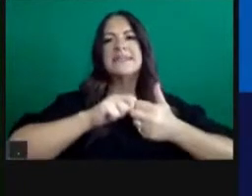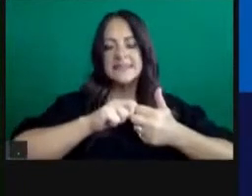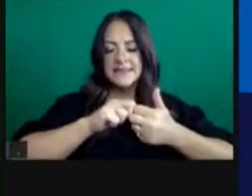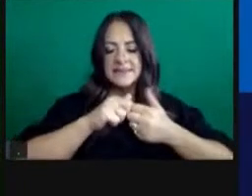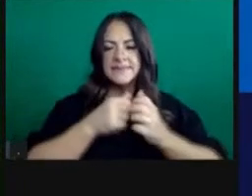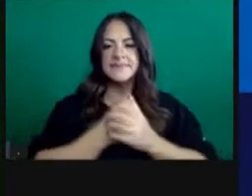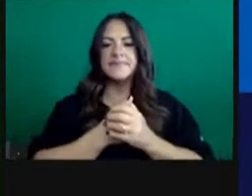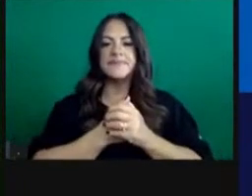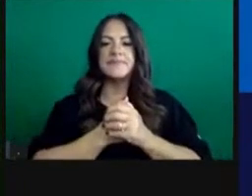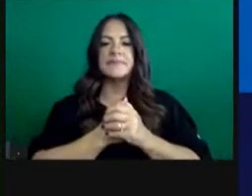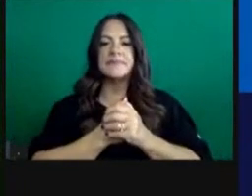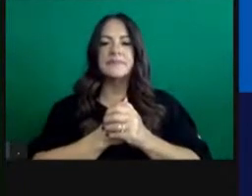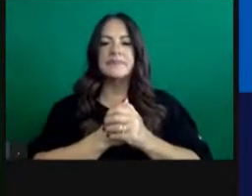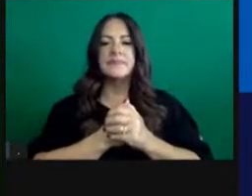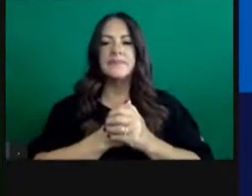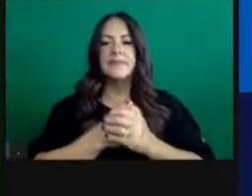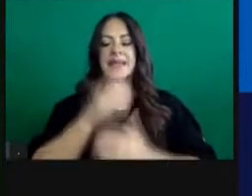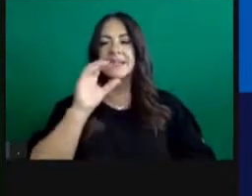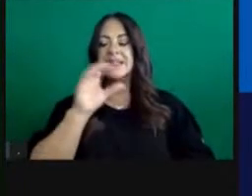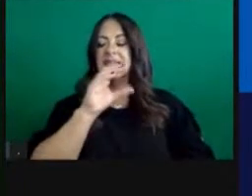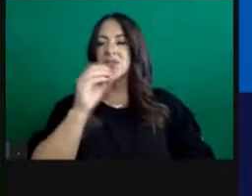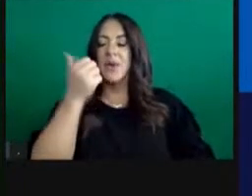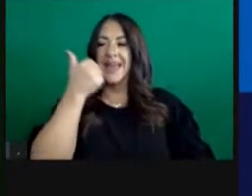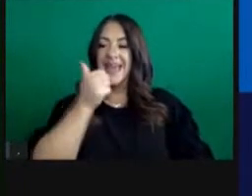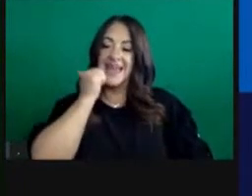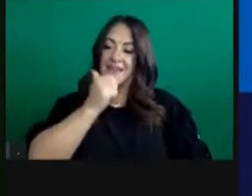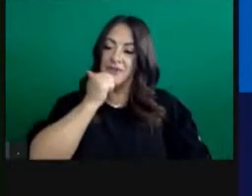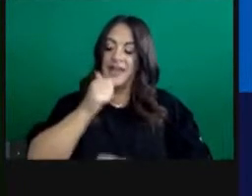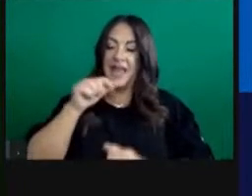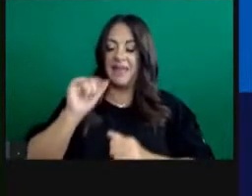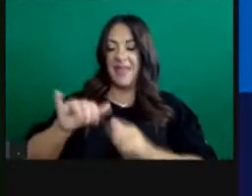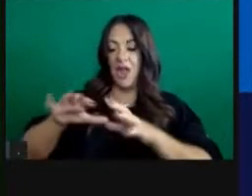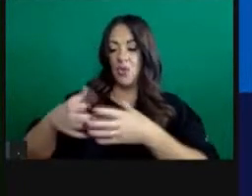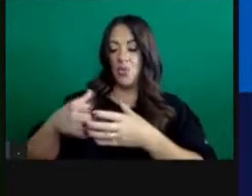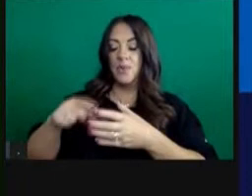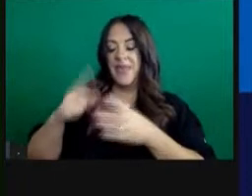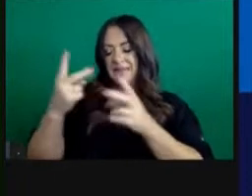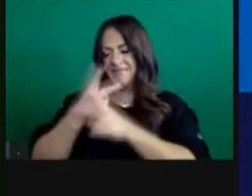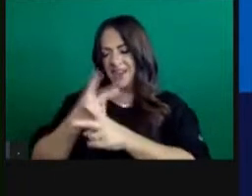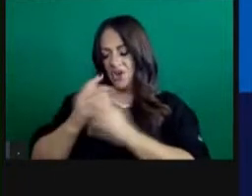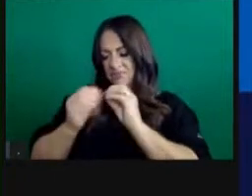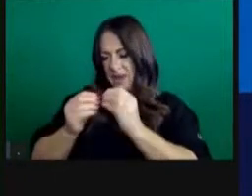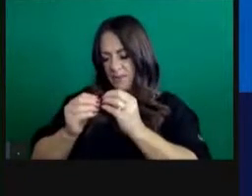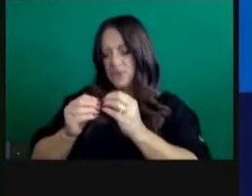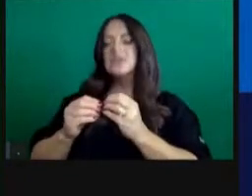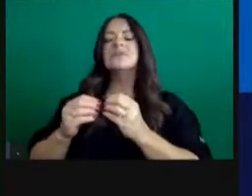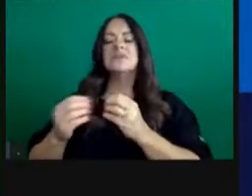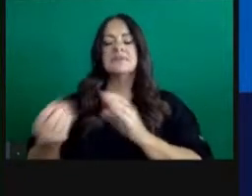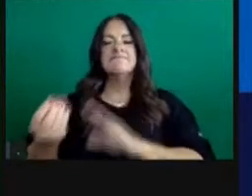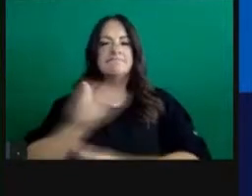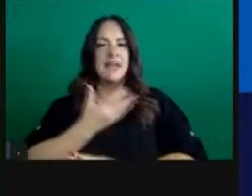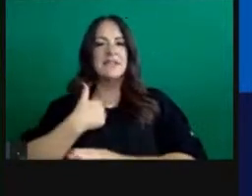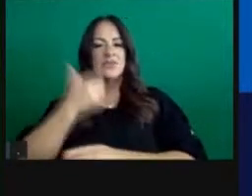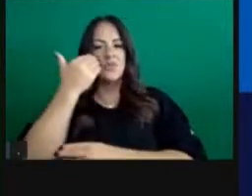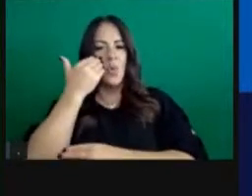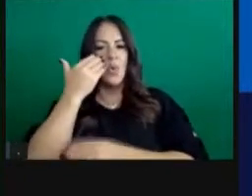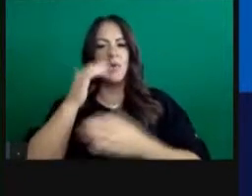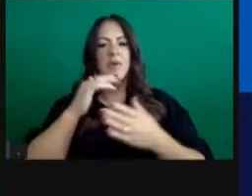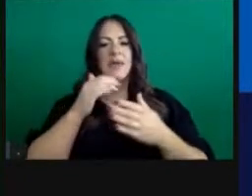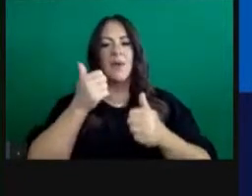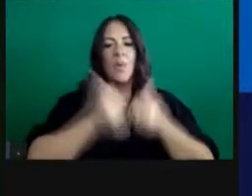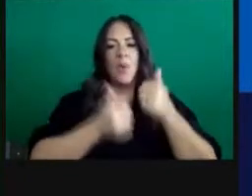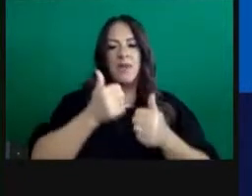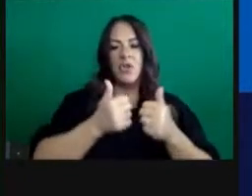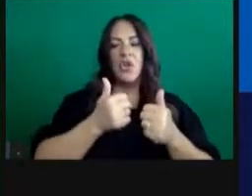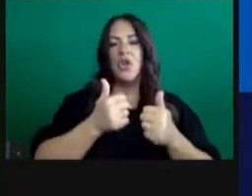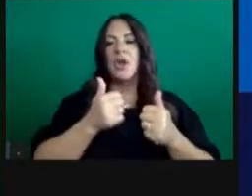above that 15 percent at any day or time, then the region is released from the order. This is not, when I say it remains in